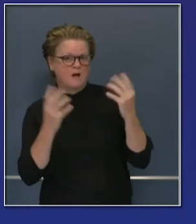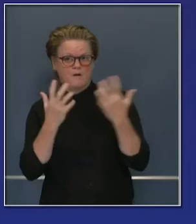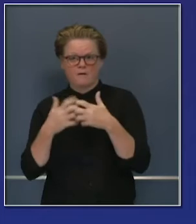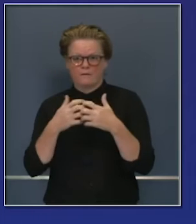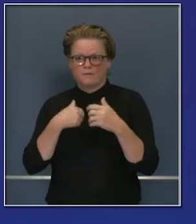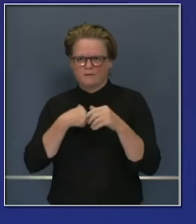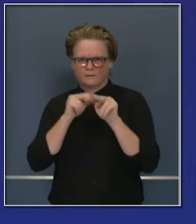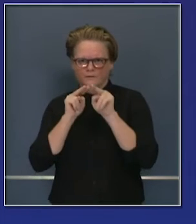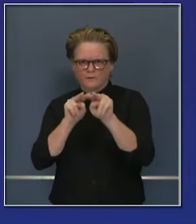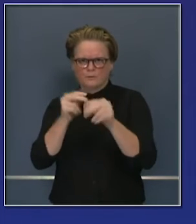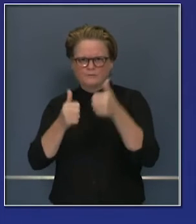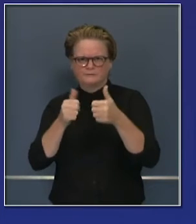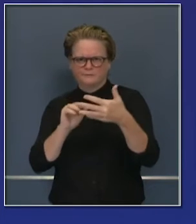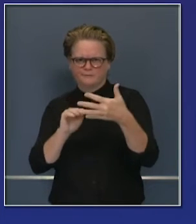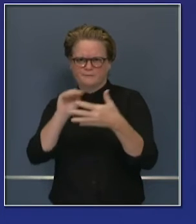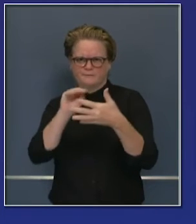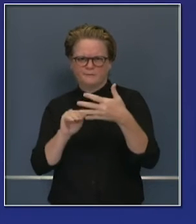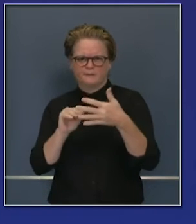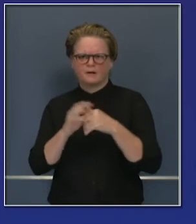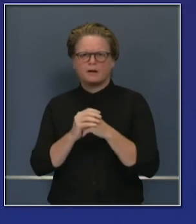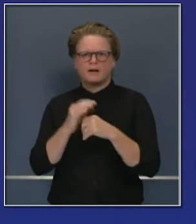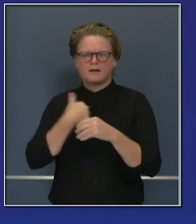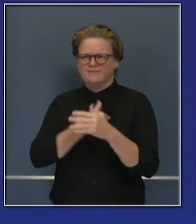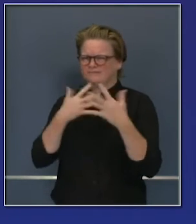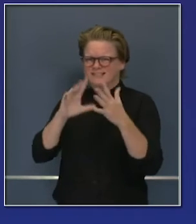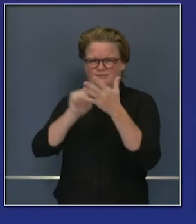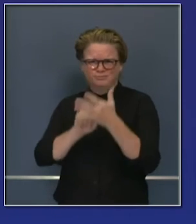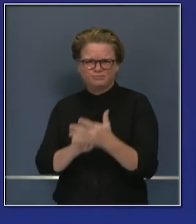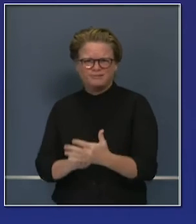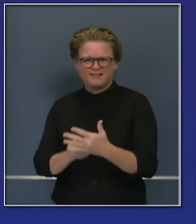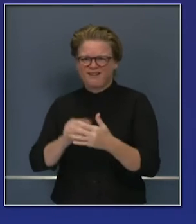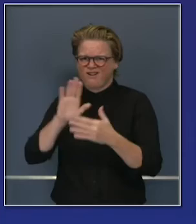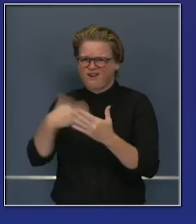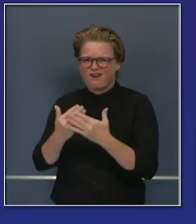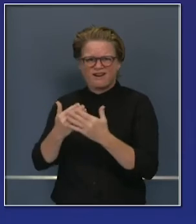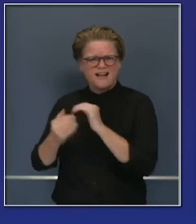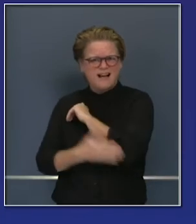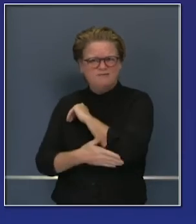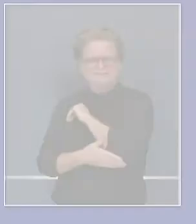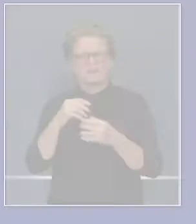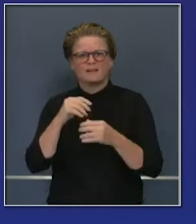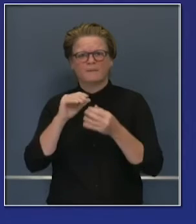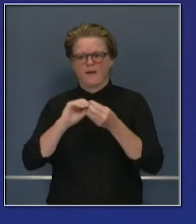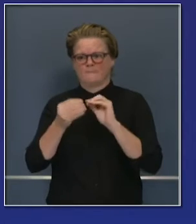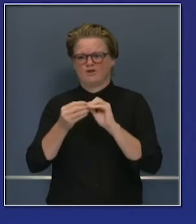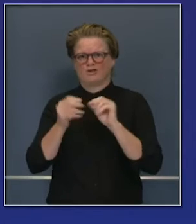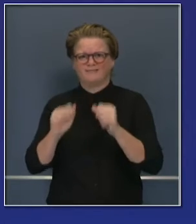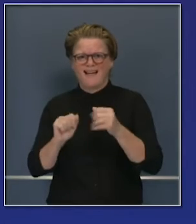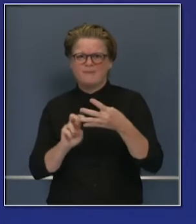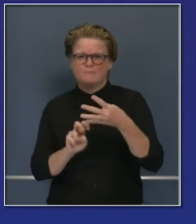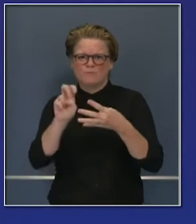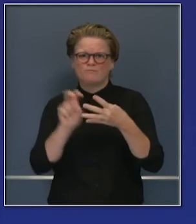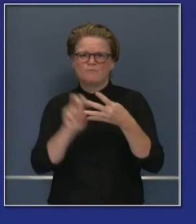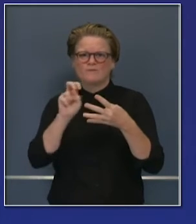the announcement we're making today, counties will move back after one week, not two weeks. Counties that move